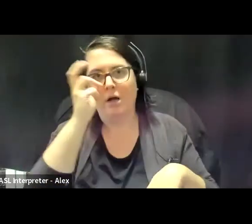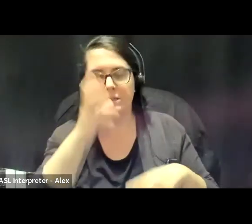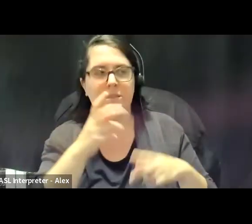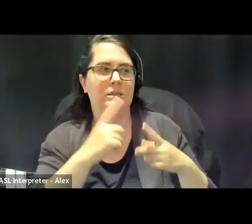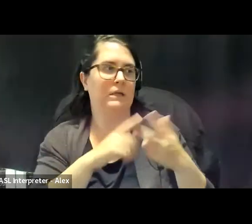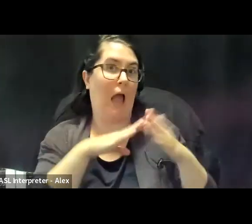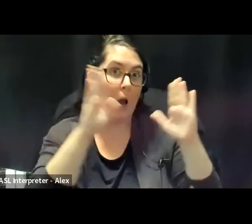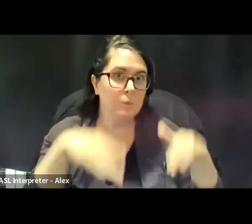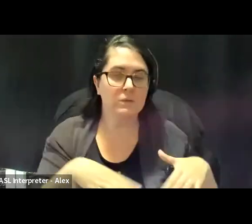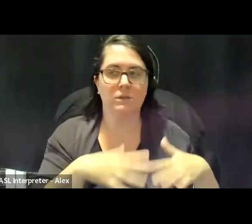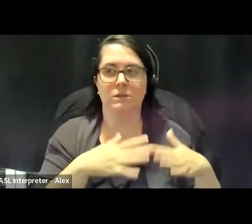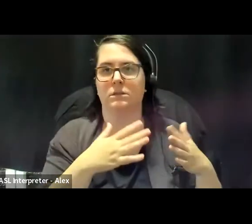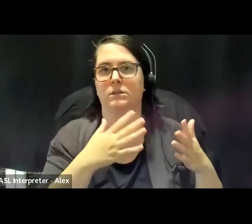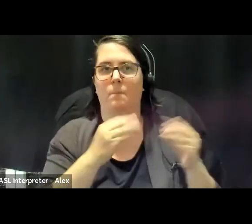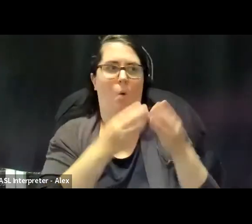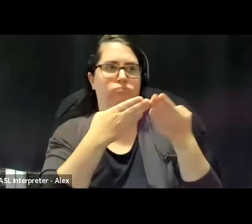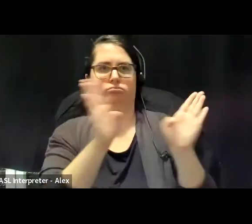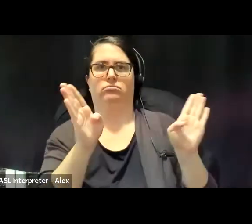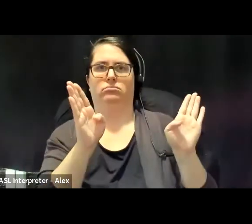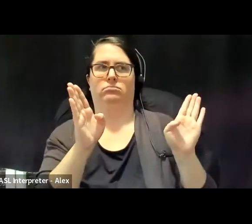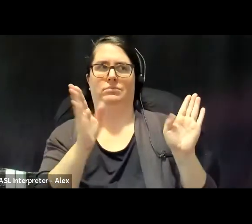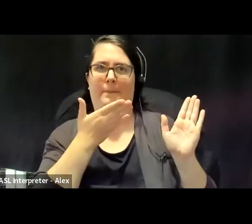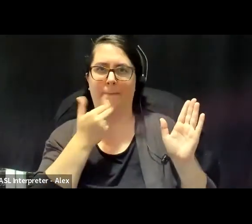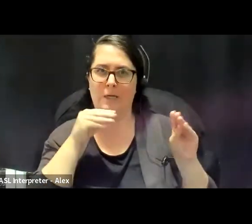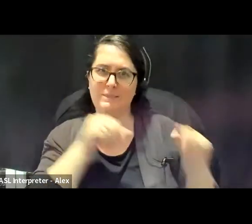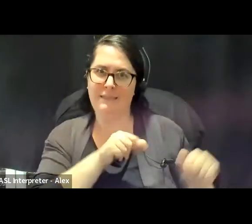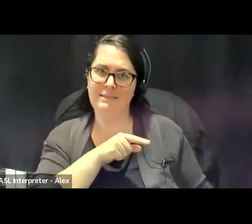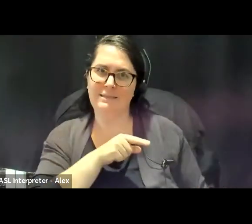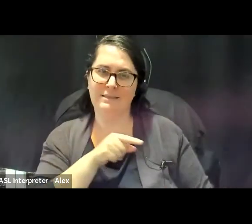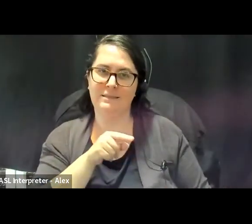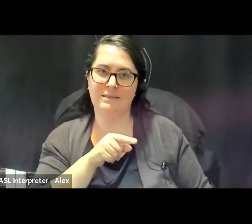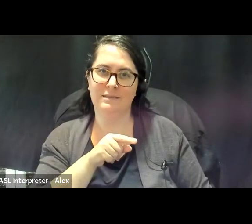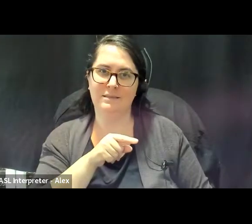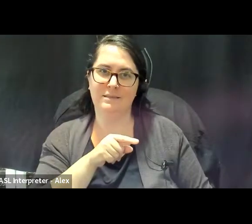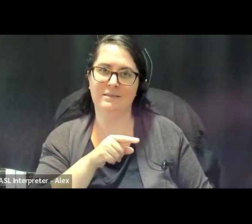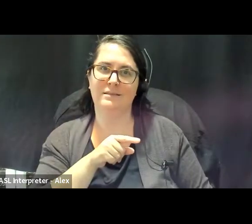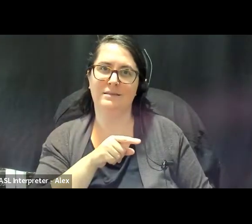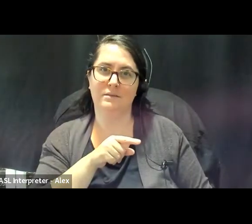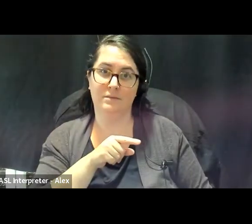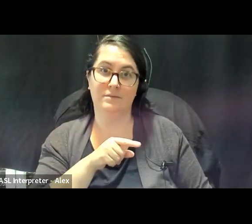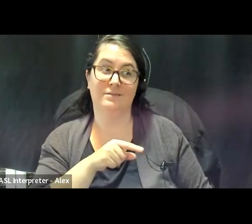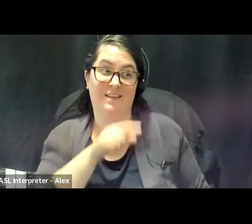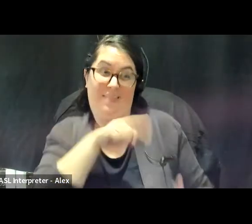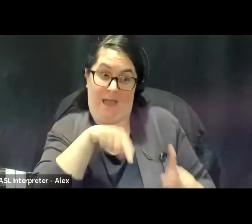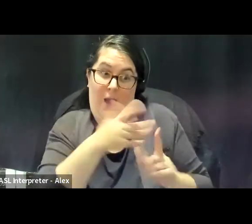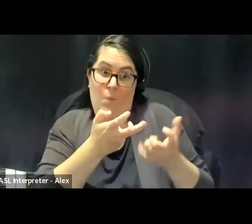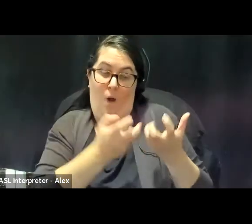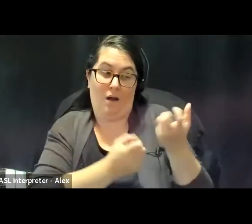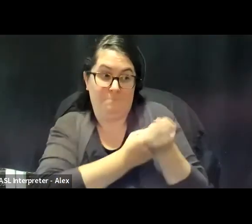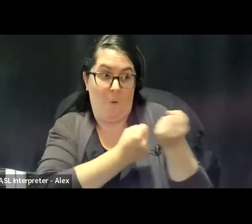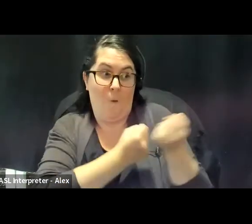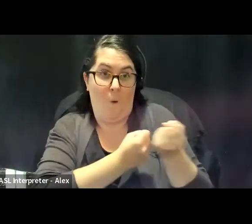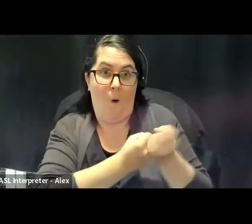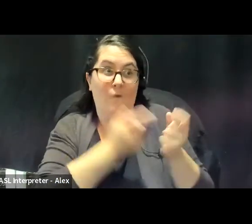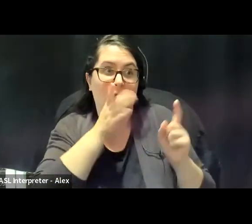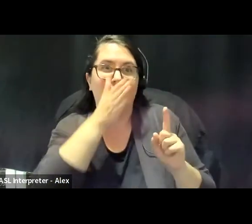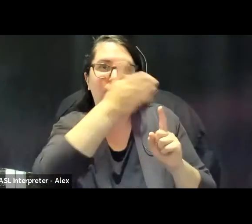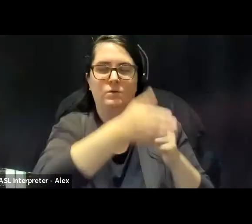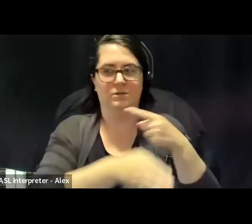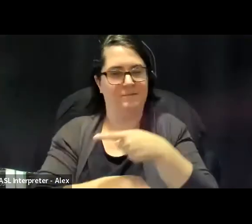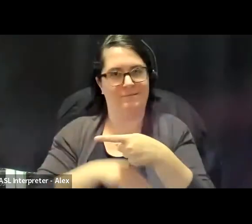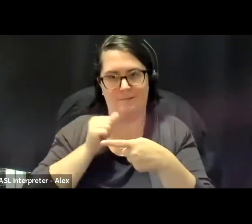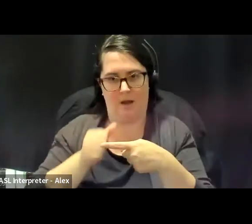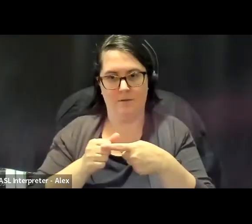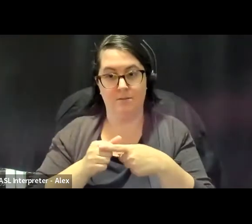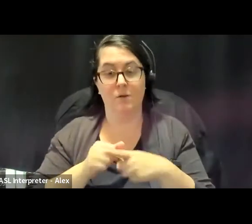more broadly, right, that these are many kinds of rehearsals for the world that we want to live in, and I know